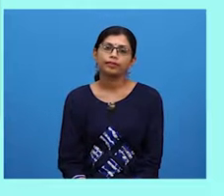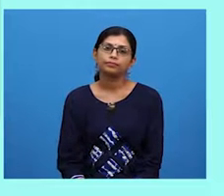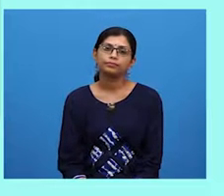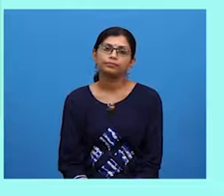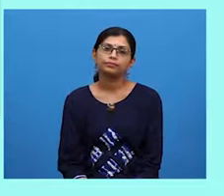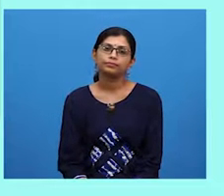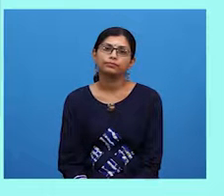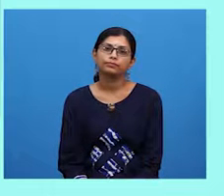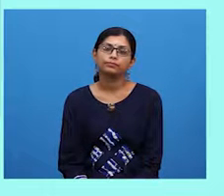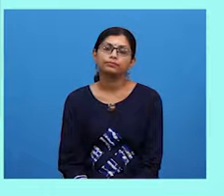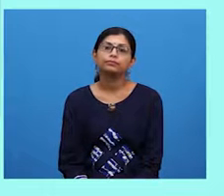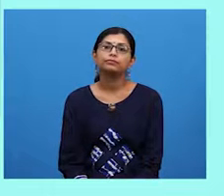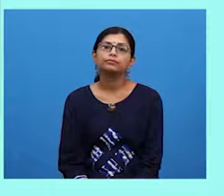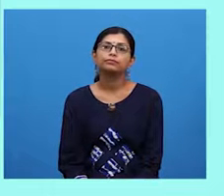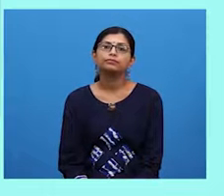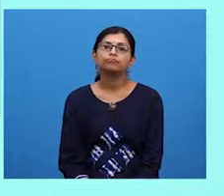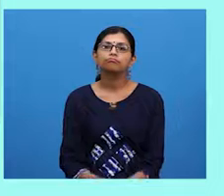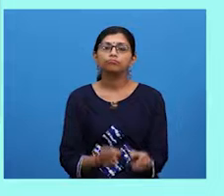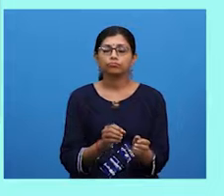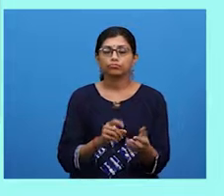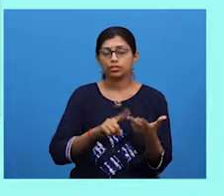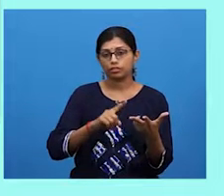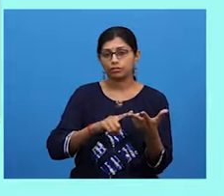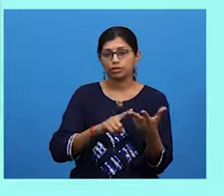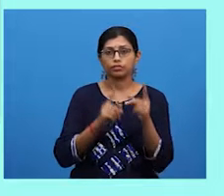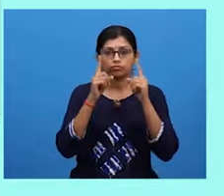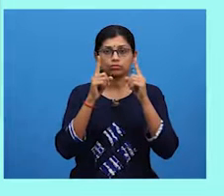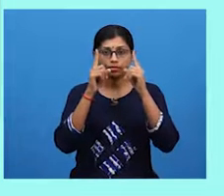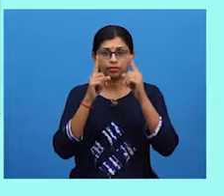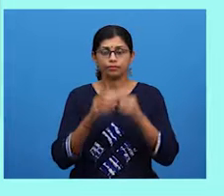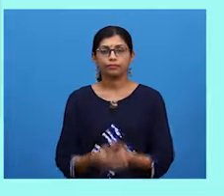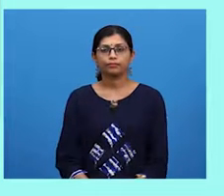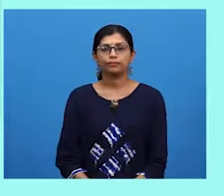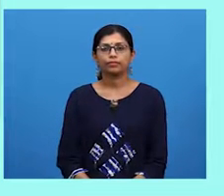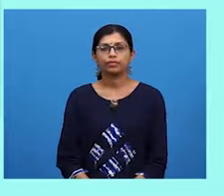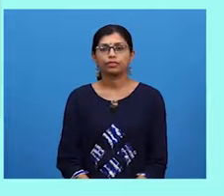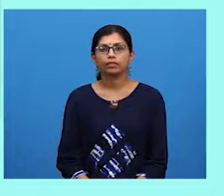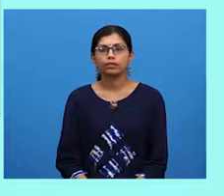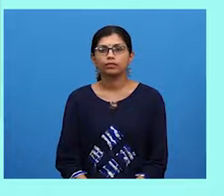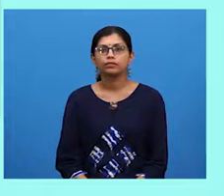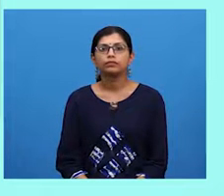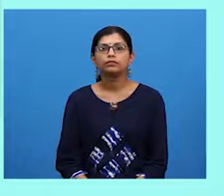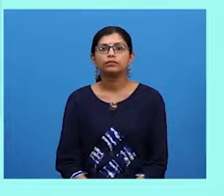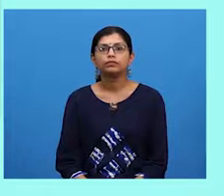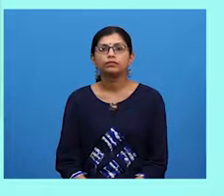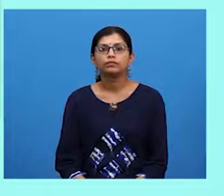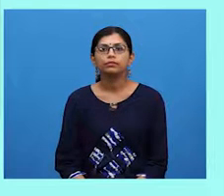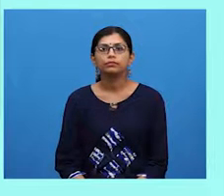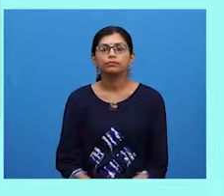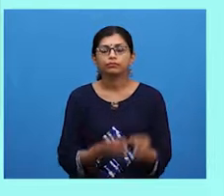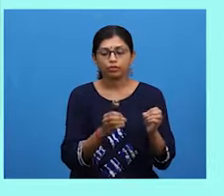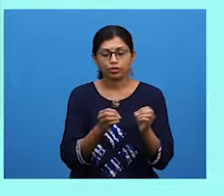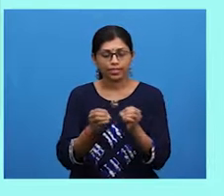Organizing your paragraphs for a response essay can be daunting at first. Be